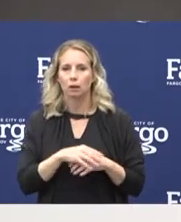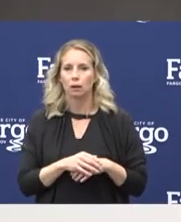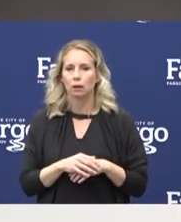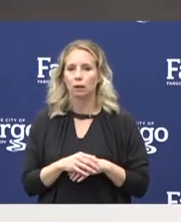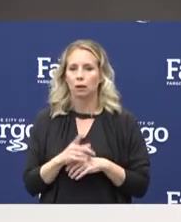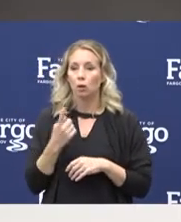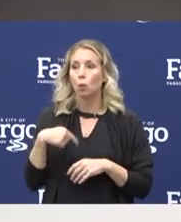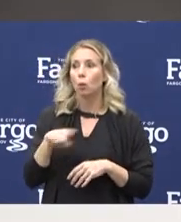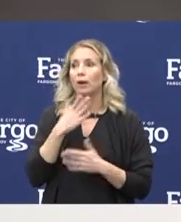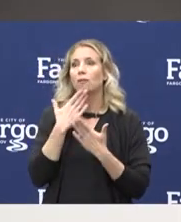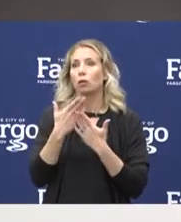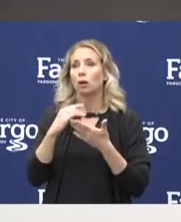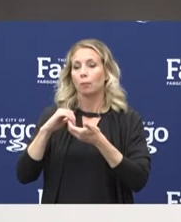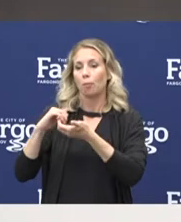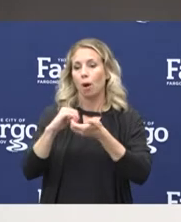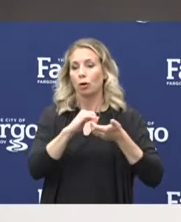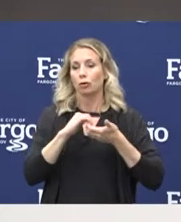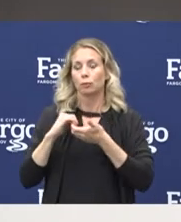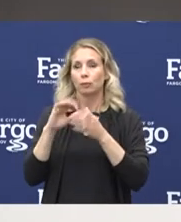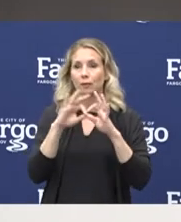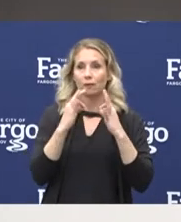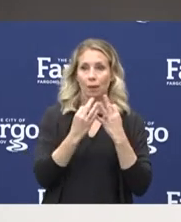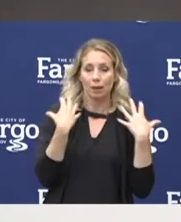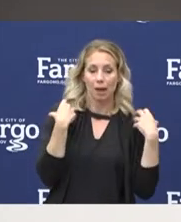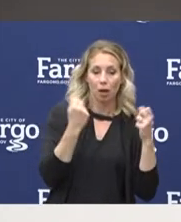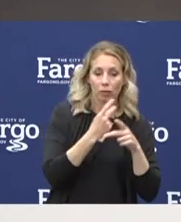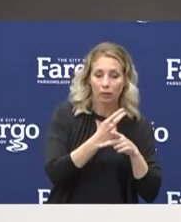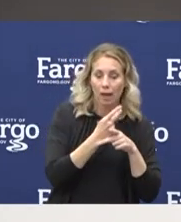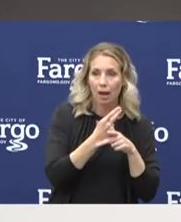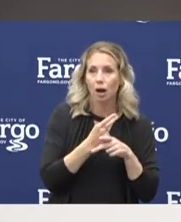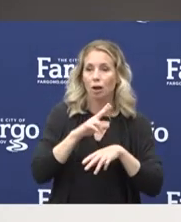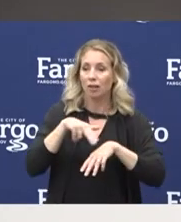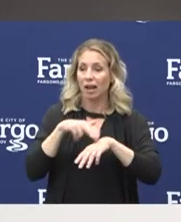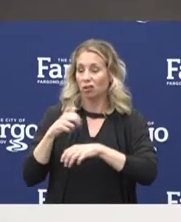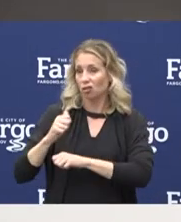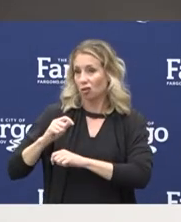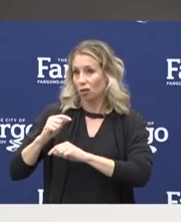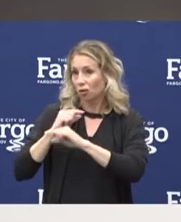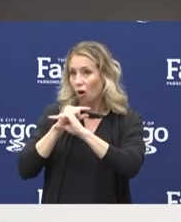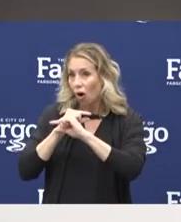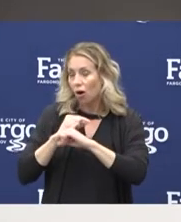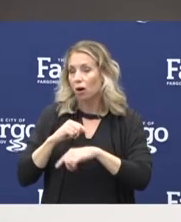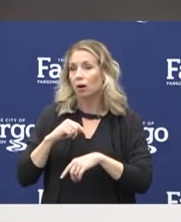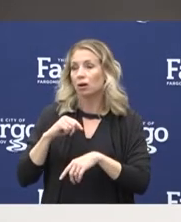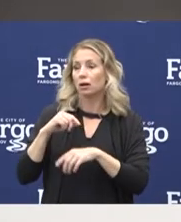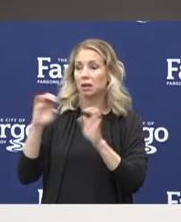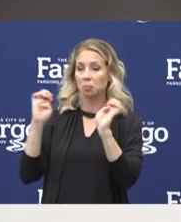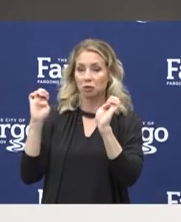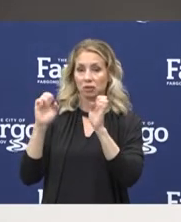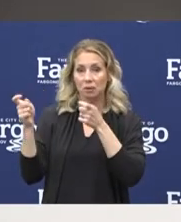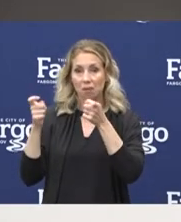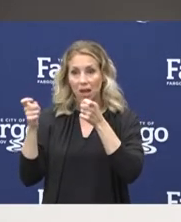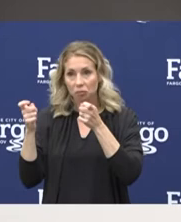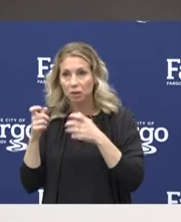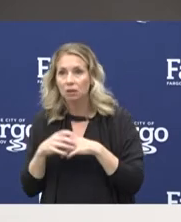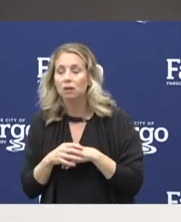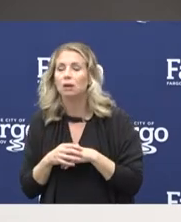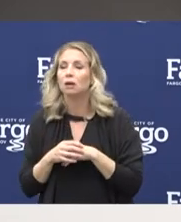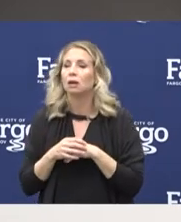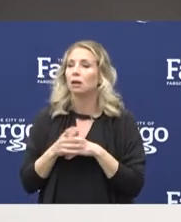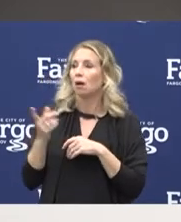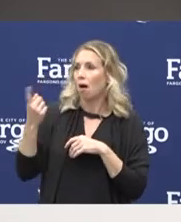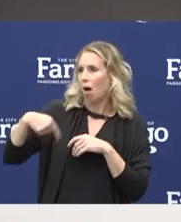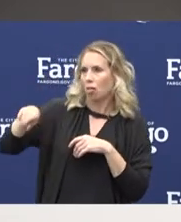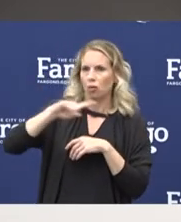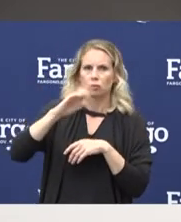great partnerships, Family Health Care Center. We have partnerships with the National Guard, as well as our emergency managers working in the field, as well,